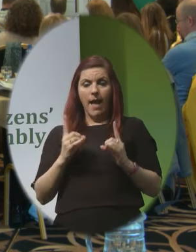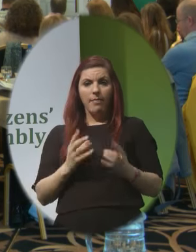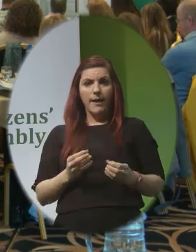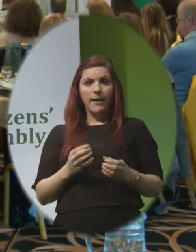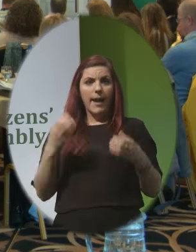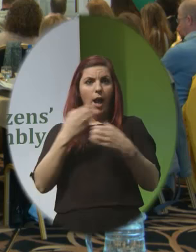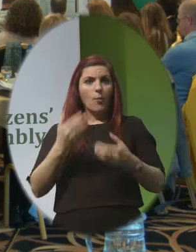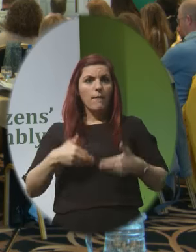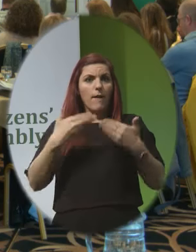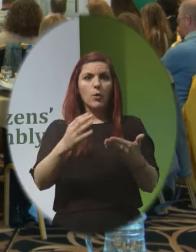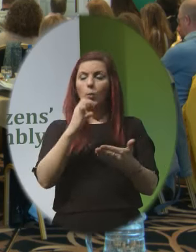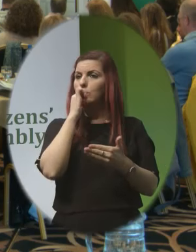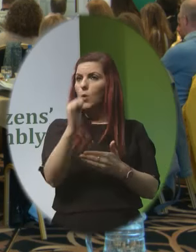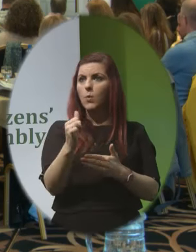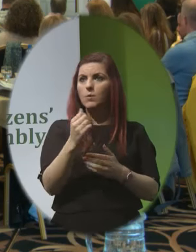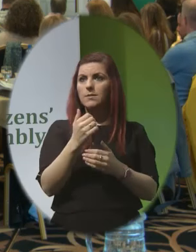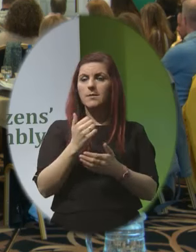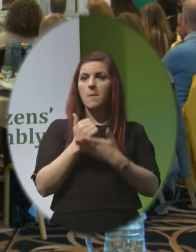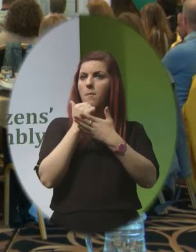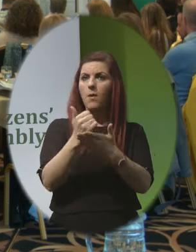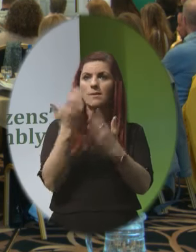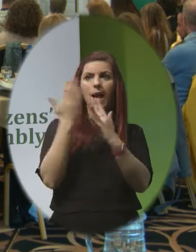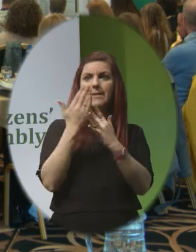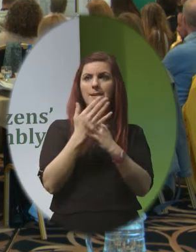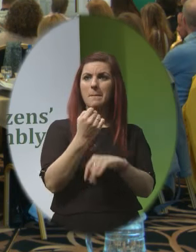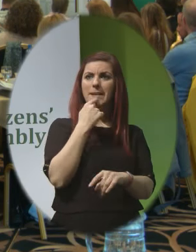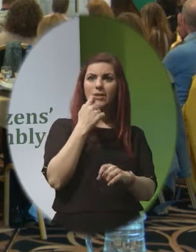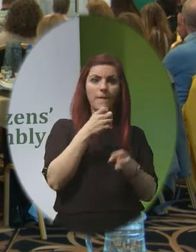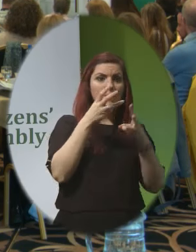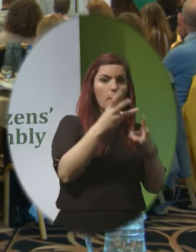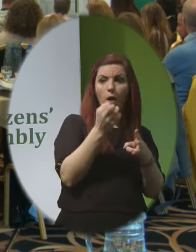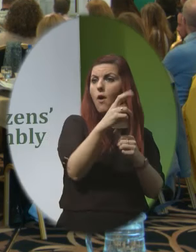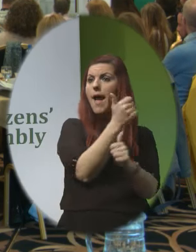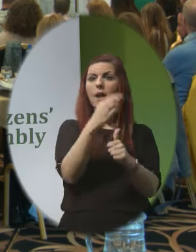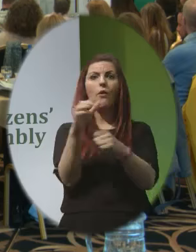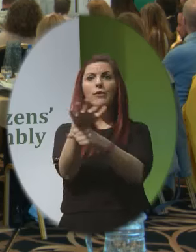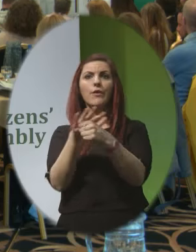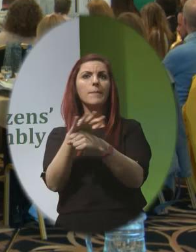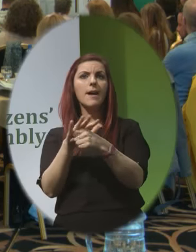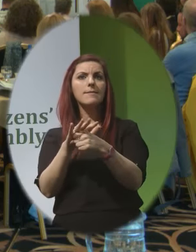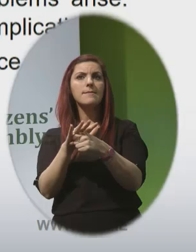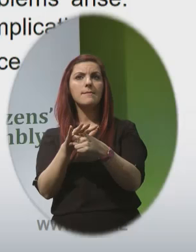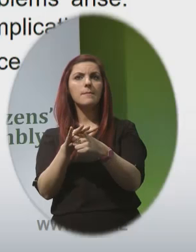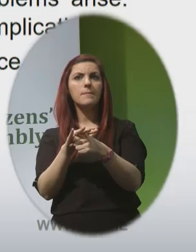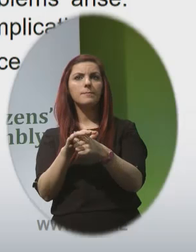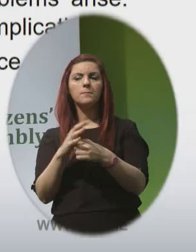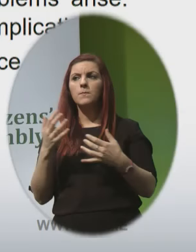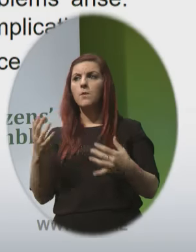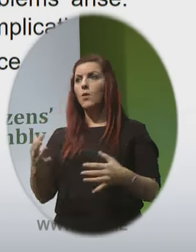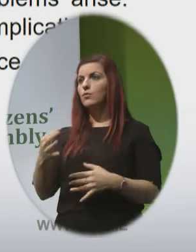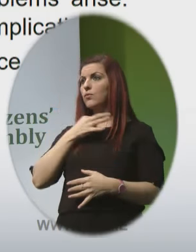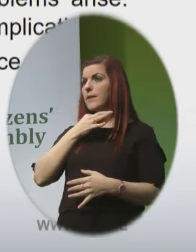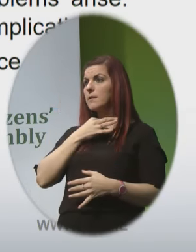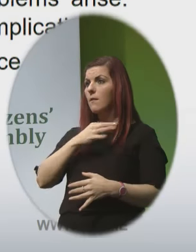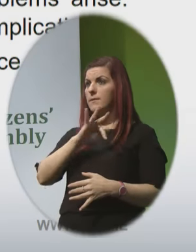advocate accessing medication in this way in any other circumstance either so what are the risks of self